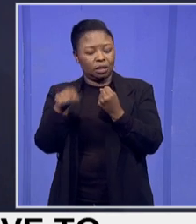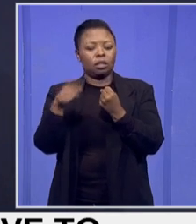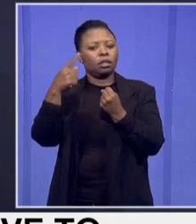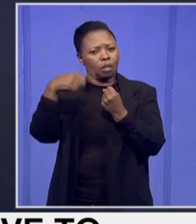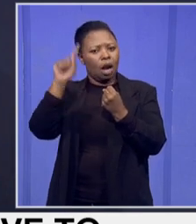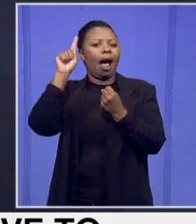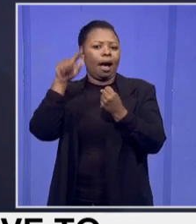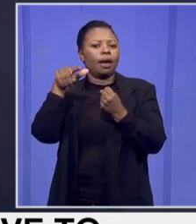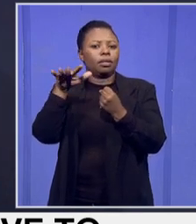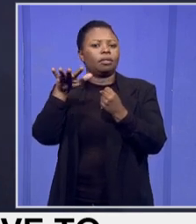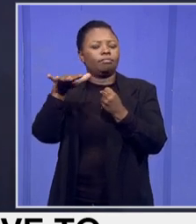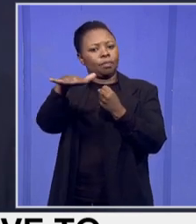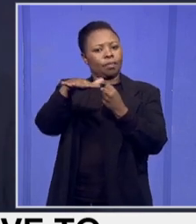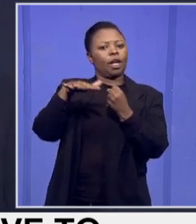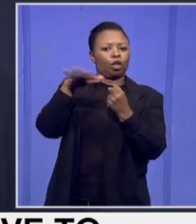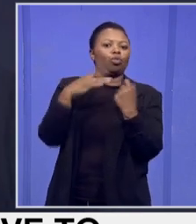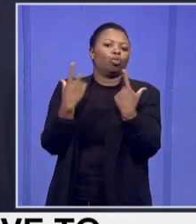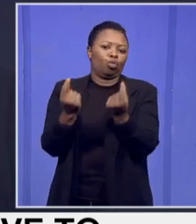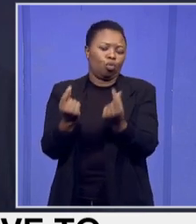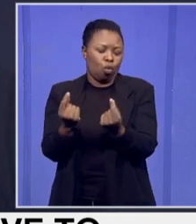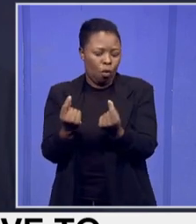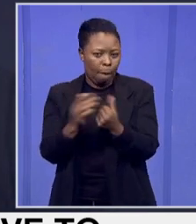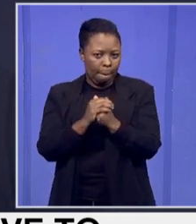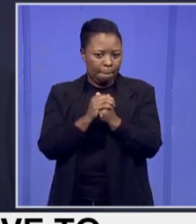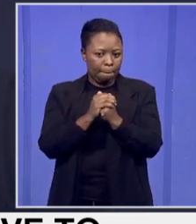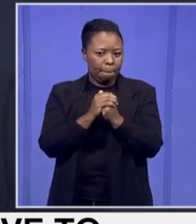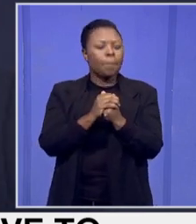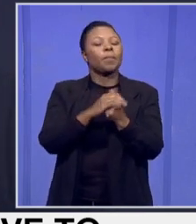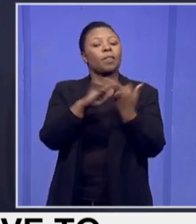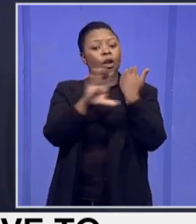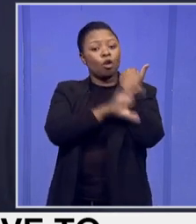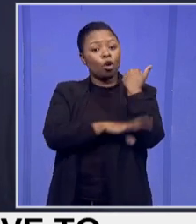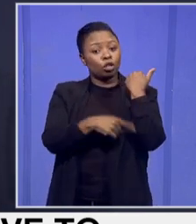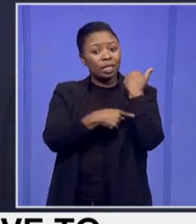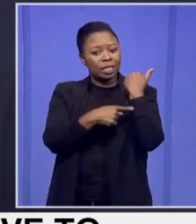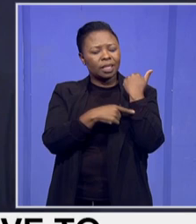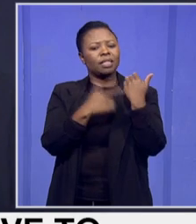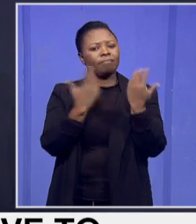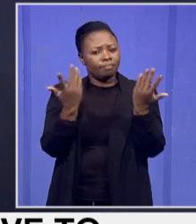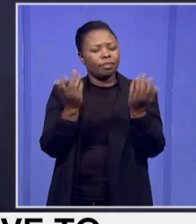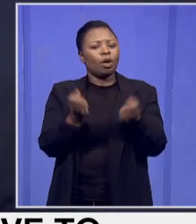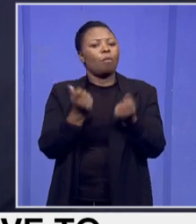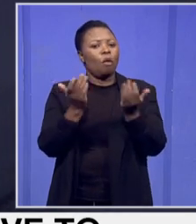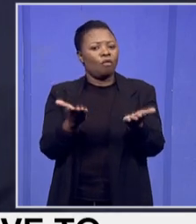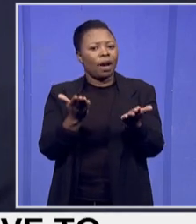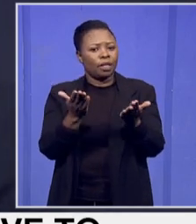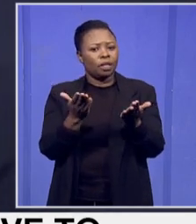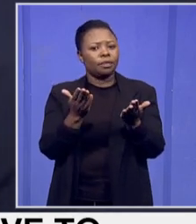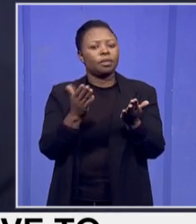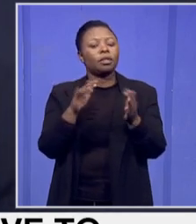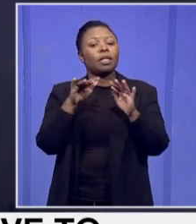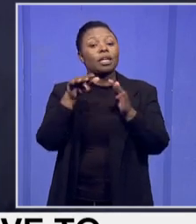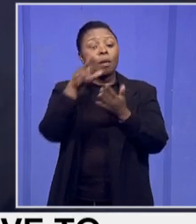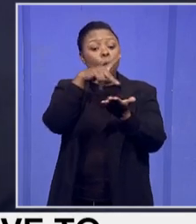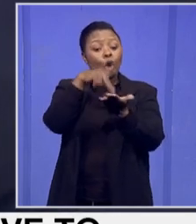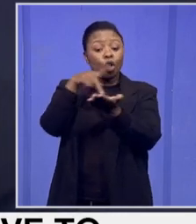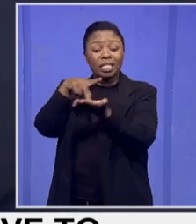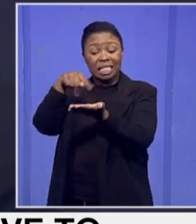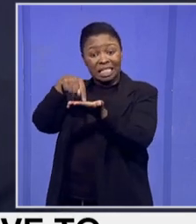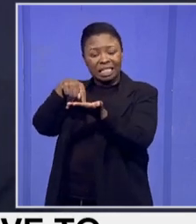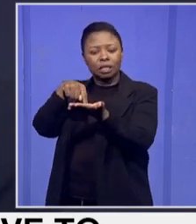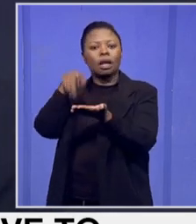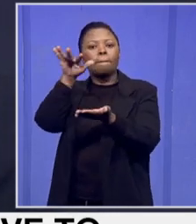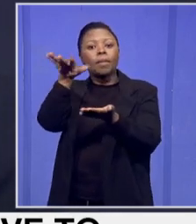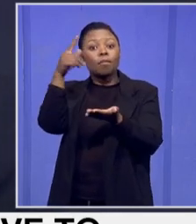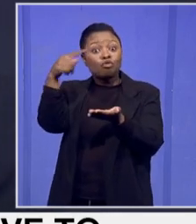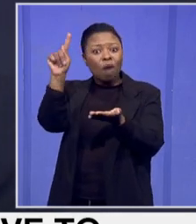way of strengthening institutions is really provide, you know, put the right people in the right positions. That's another way